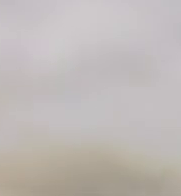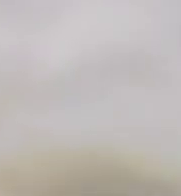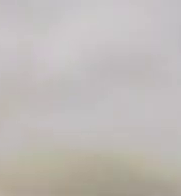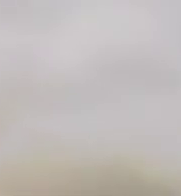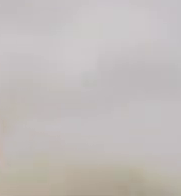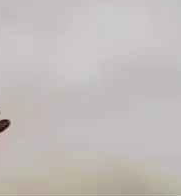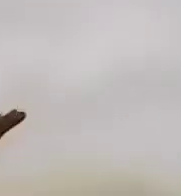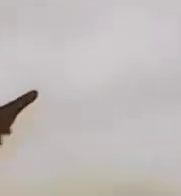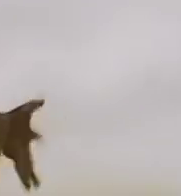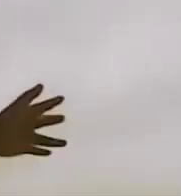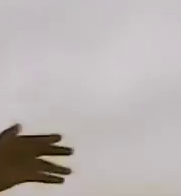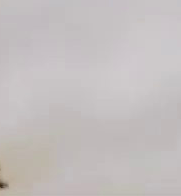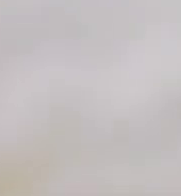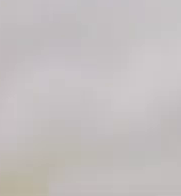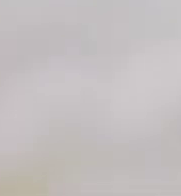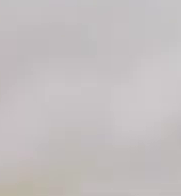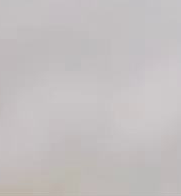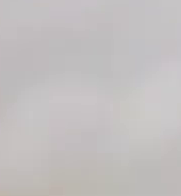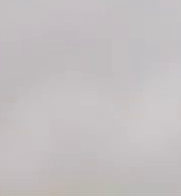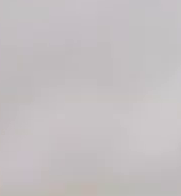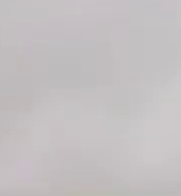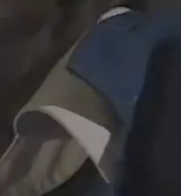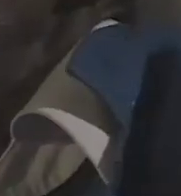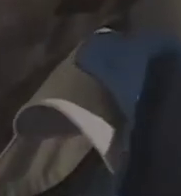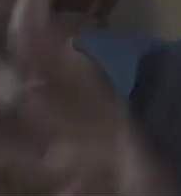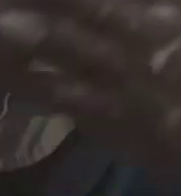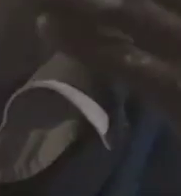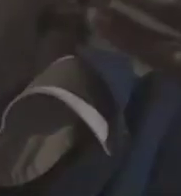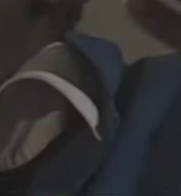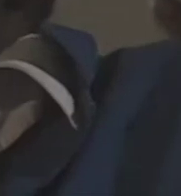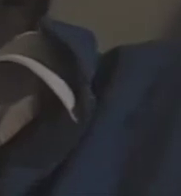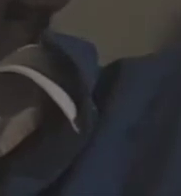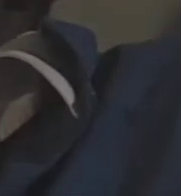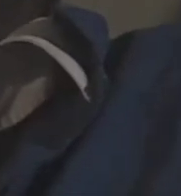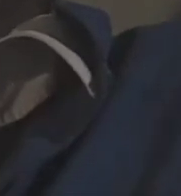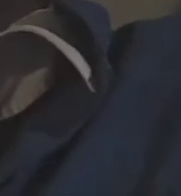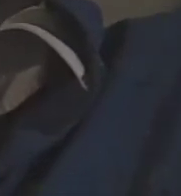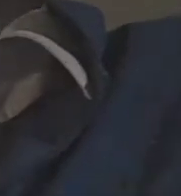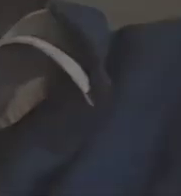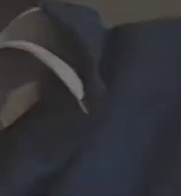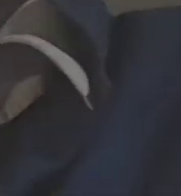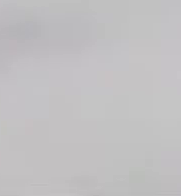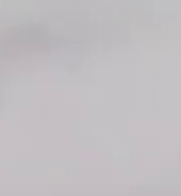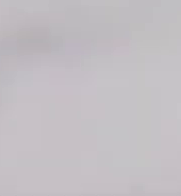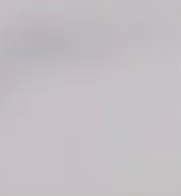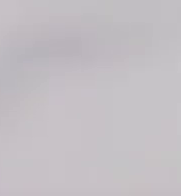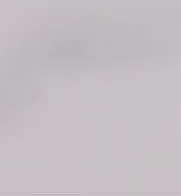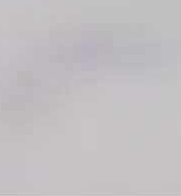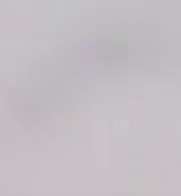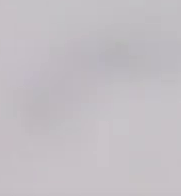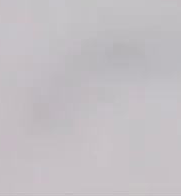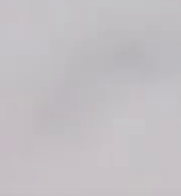shaking with disbelief Because you'll never, ever,